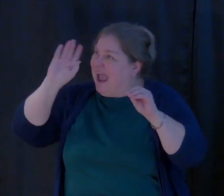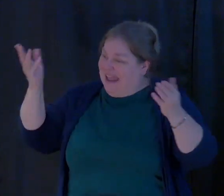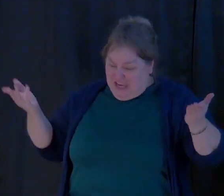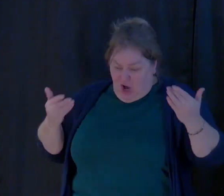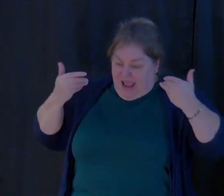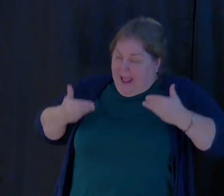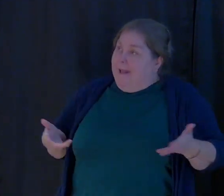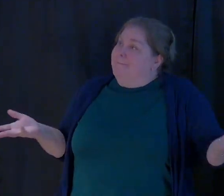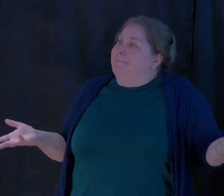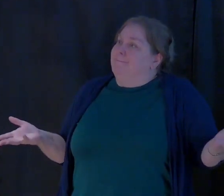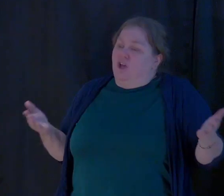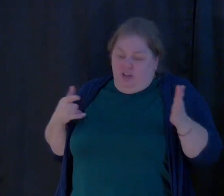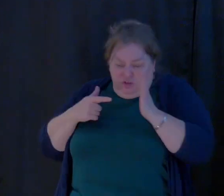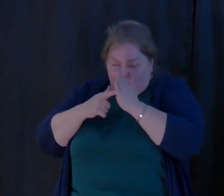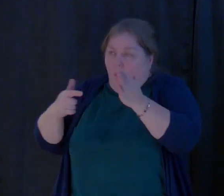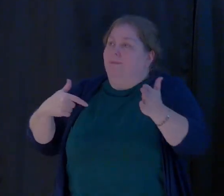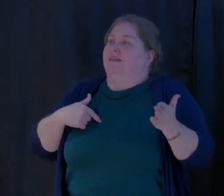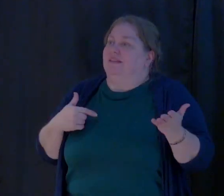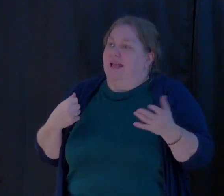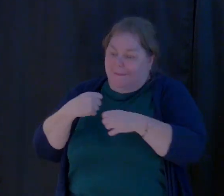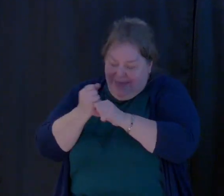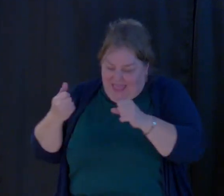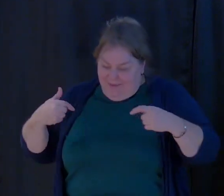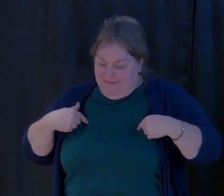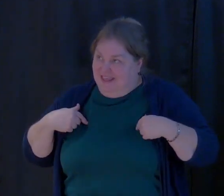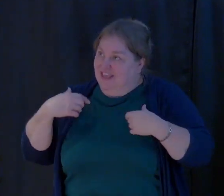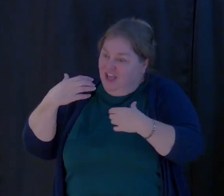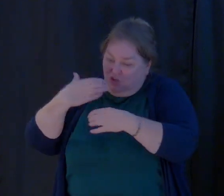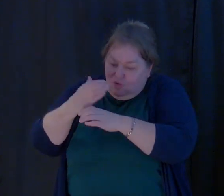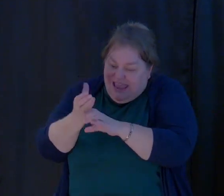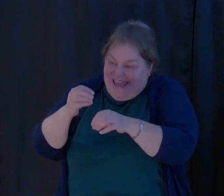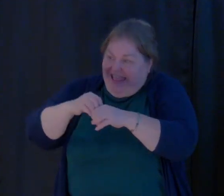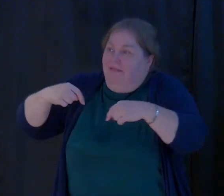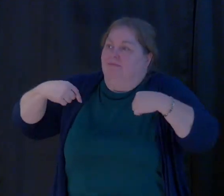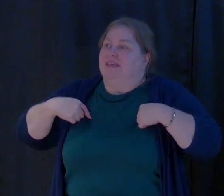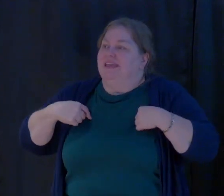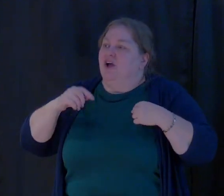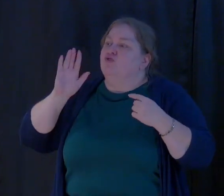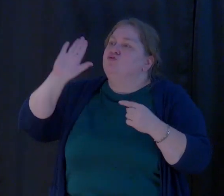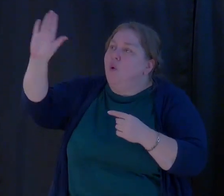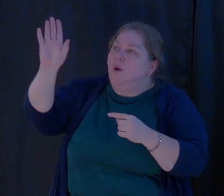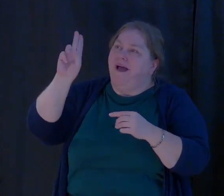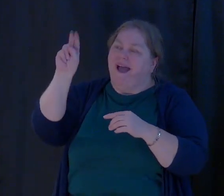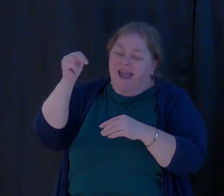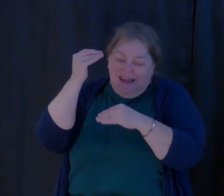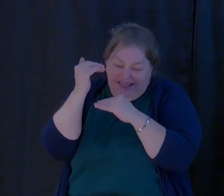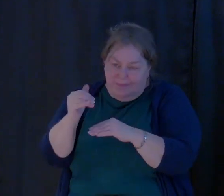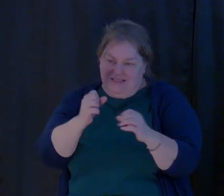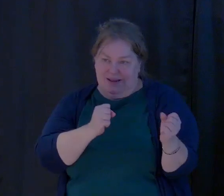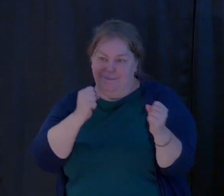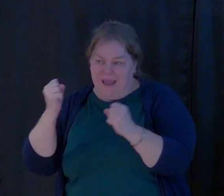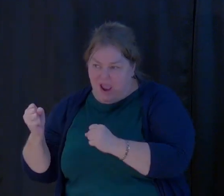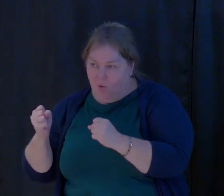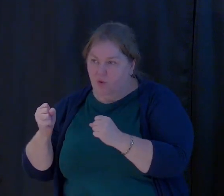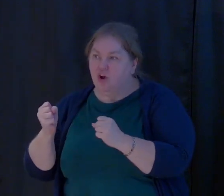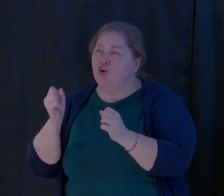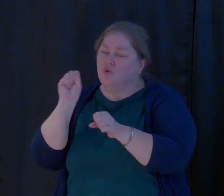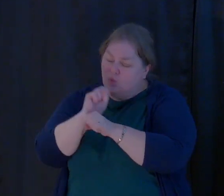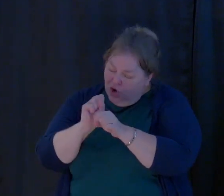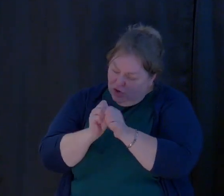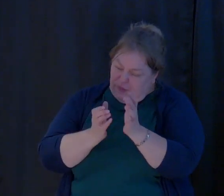Show me. Make me. Create in me. your unlimited power. Let it work through me.